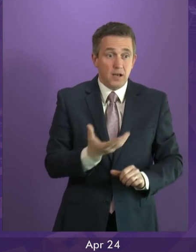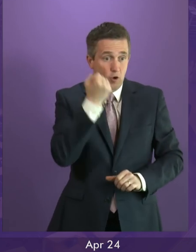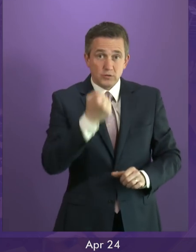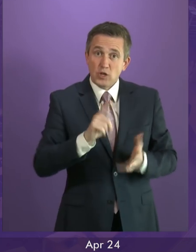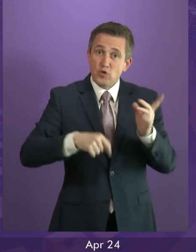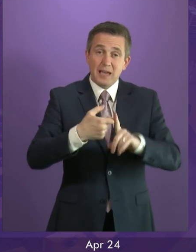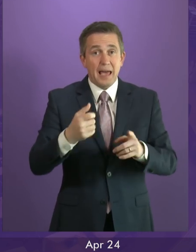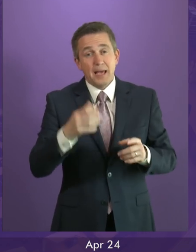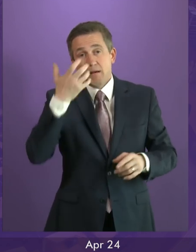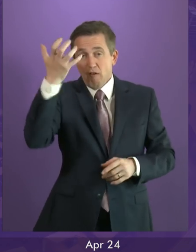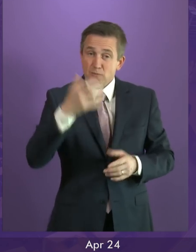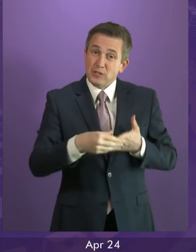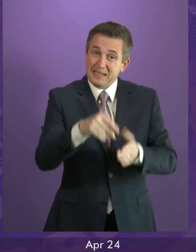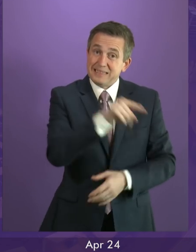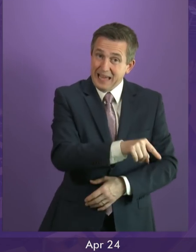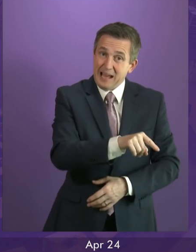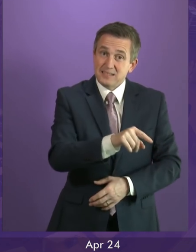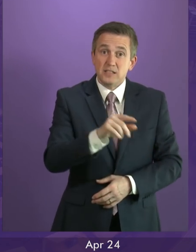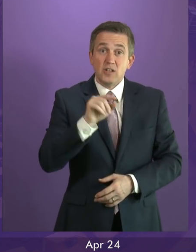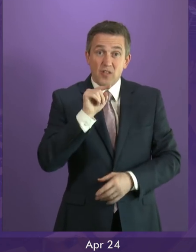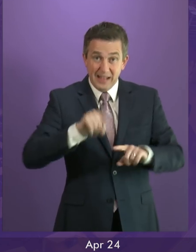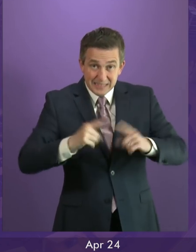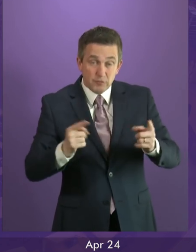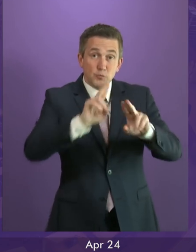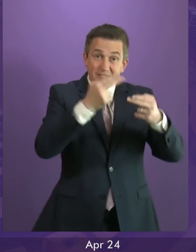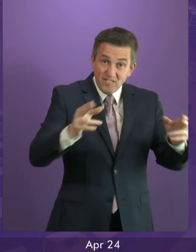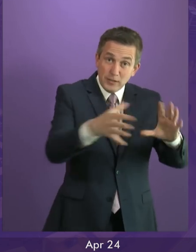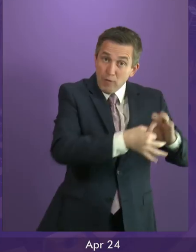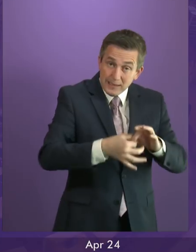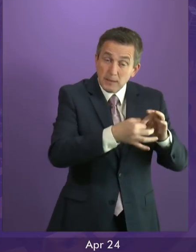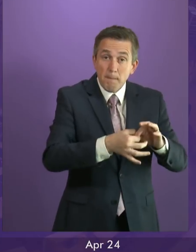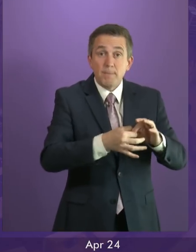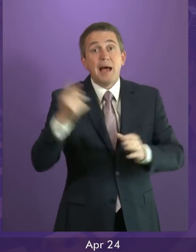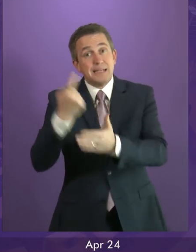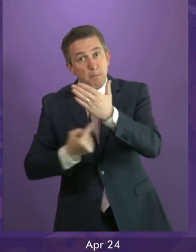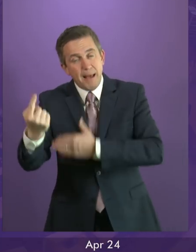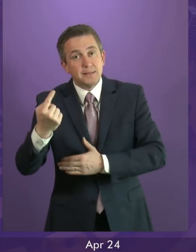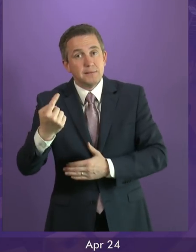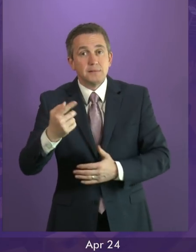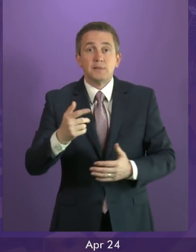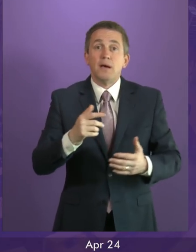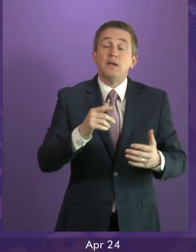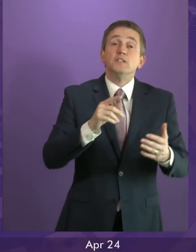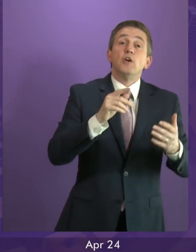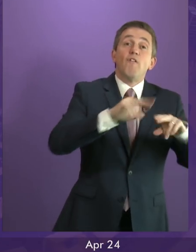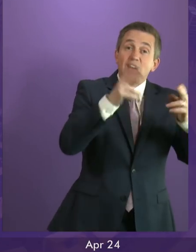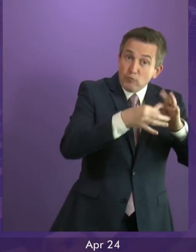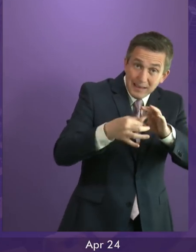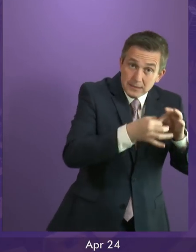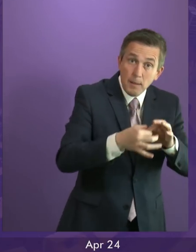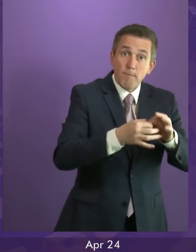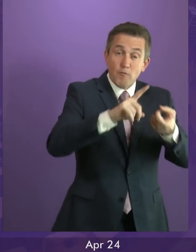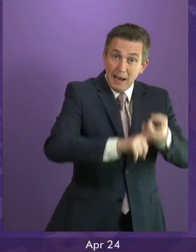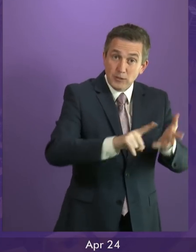deliver it. That's the difference between federalism and independence. Federalism depends on a UK government delivering it. Independence